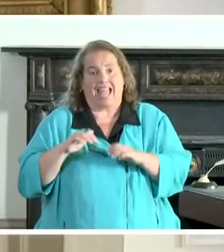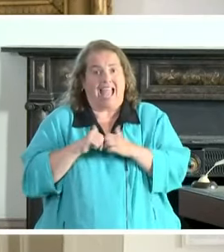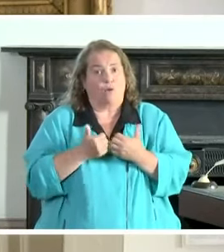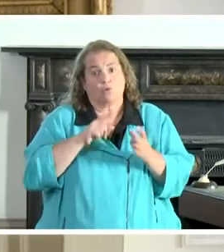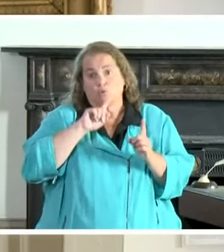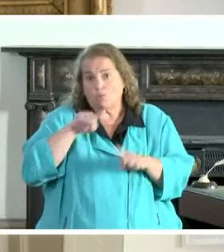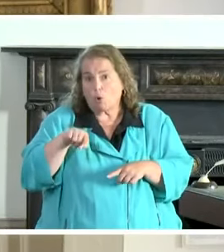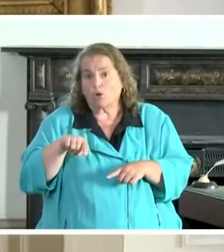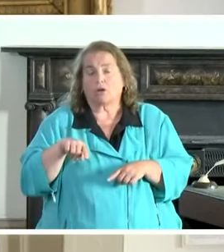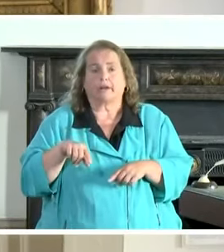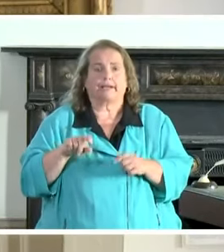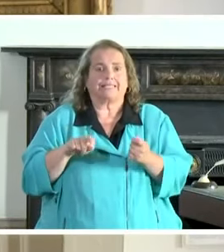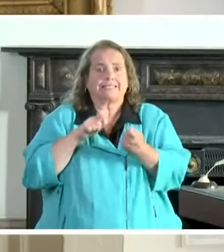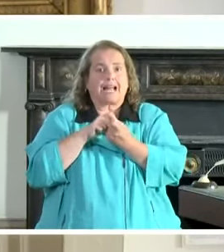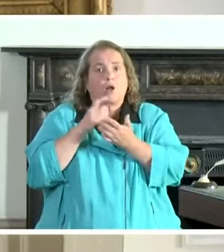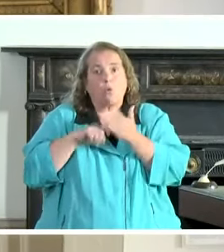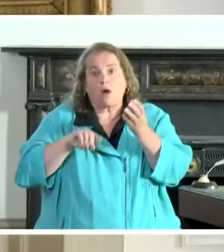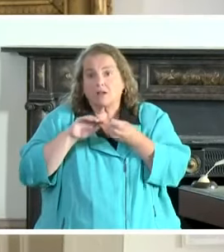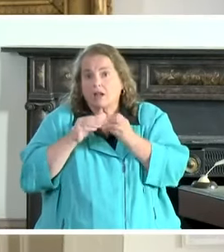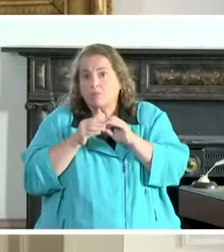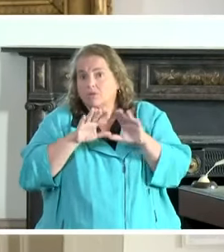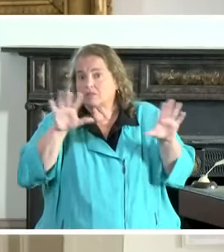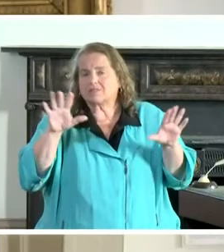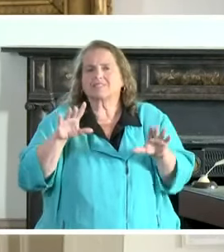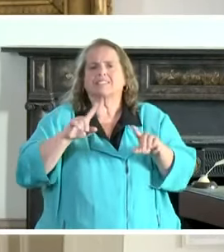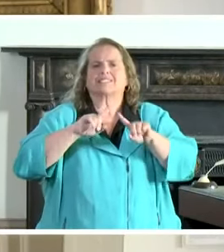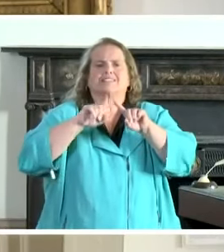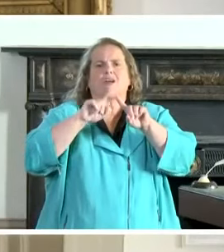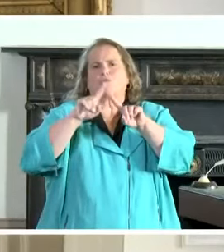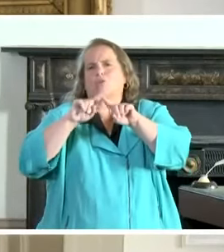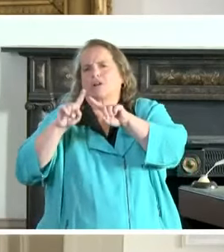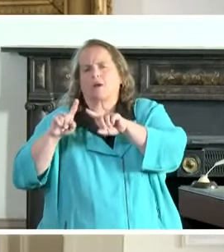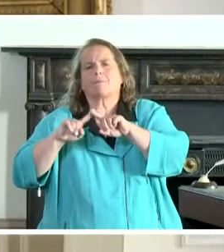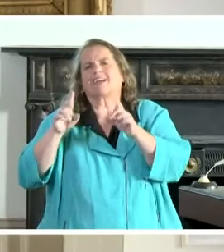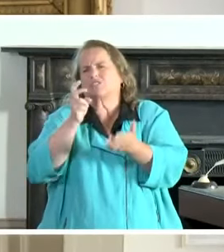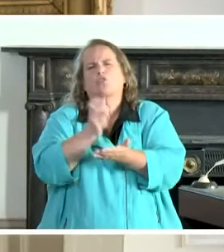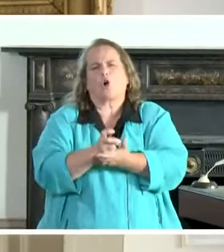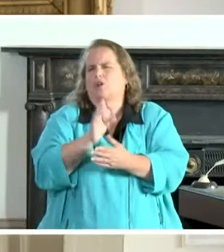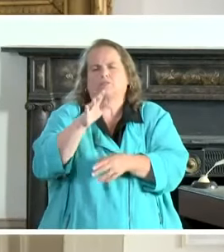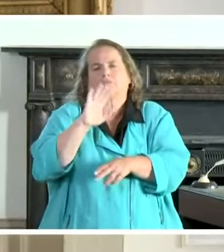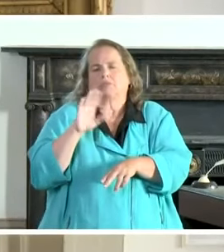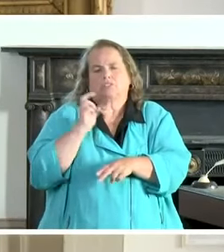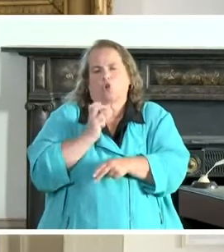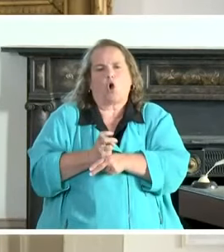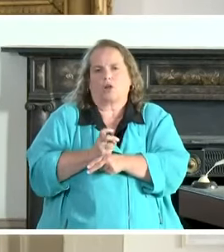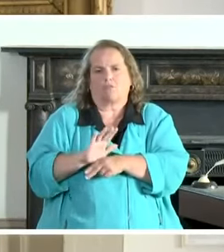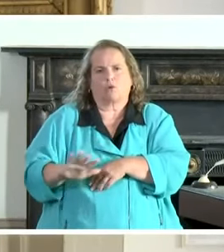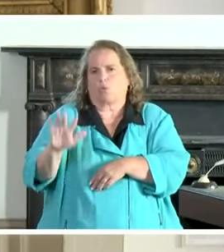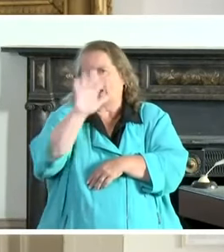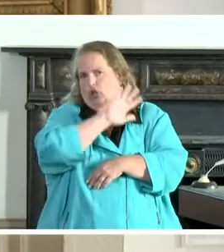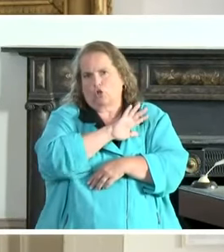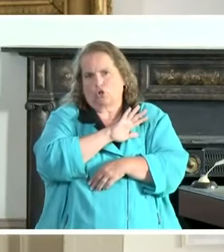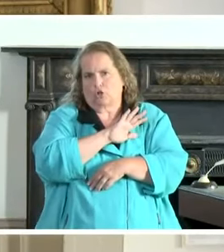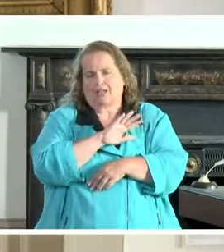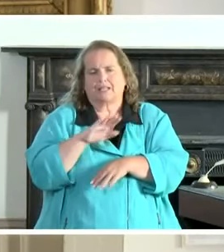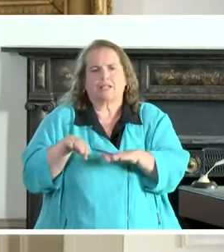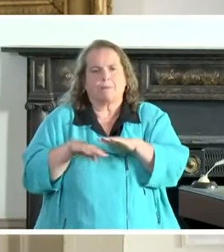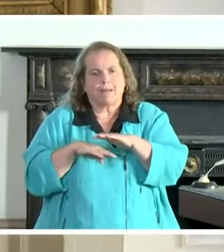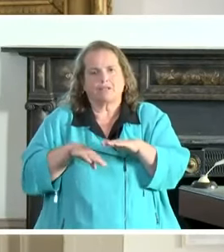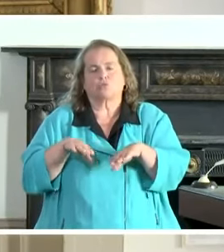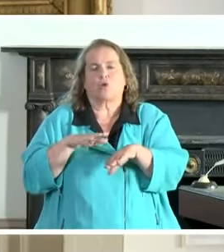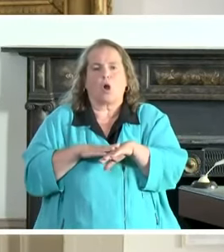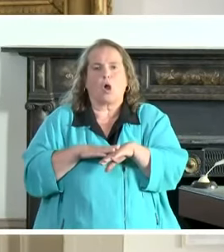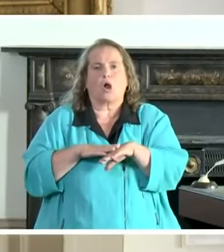reported or exactly what numbers are out there can vary, but it's hard. It's it's hard everywhere. It's based on